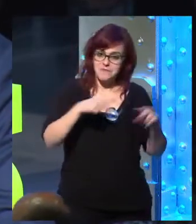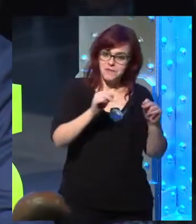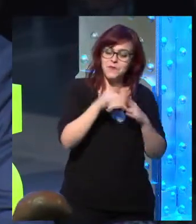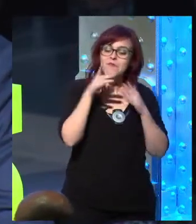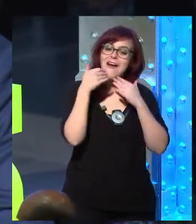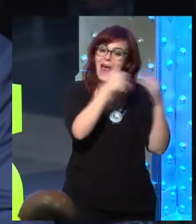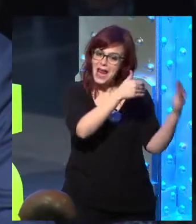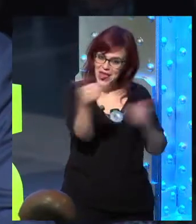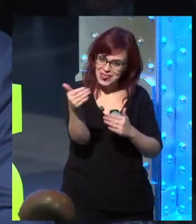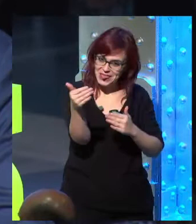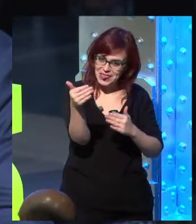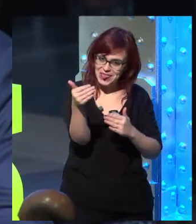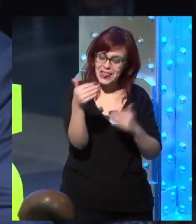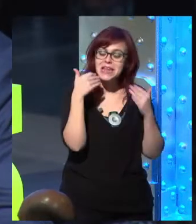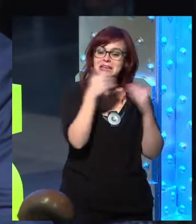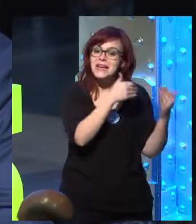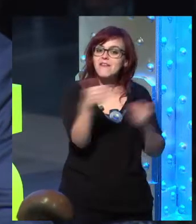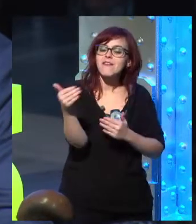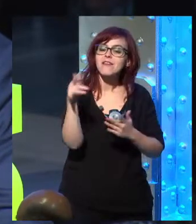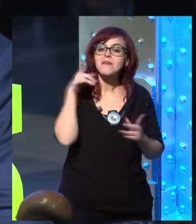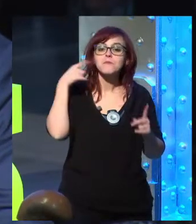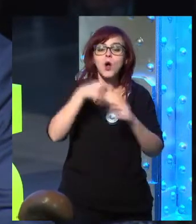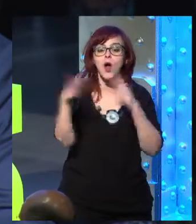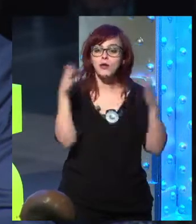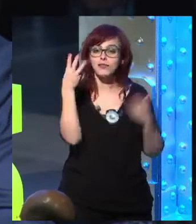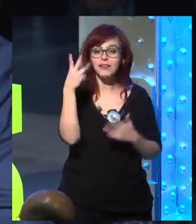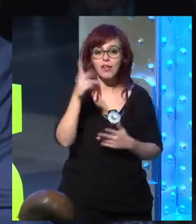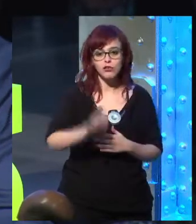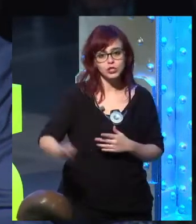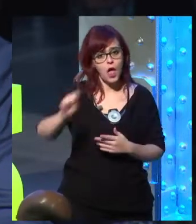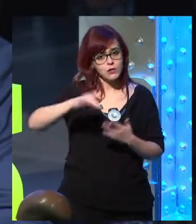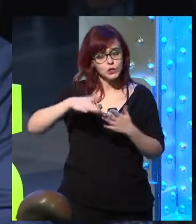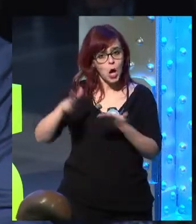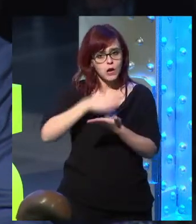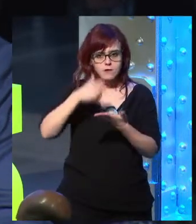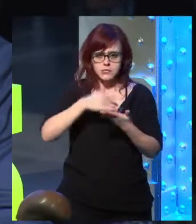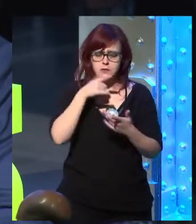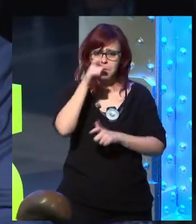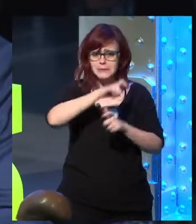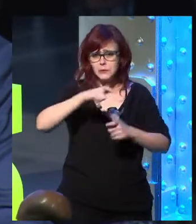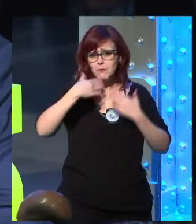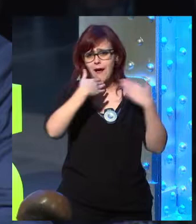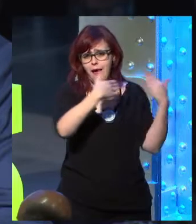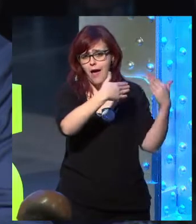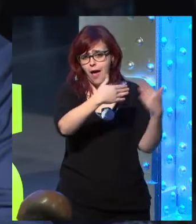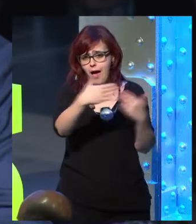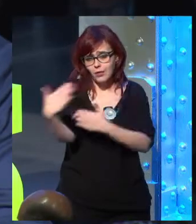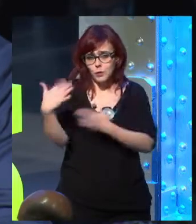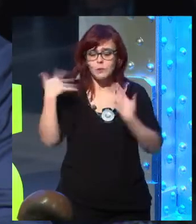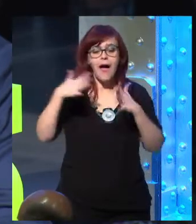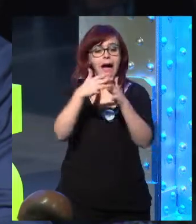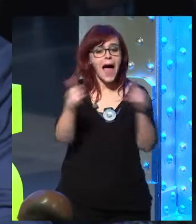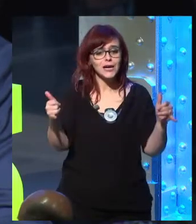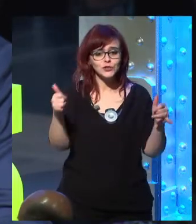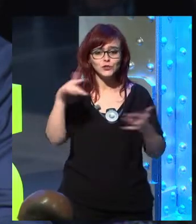So, last but not least, acknowledgements. 32 years are many